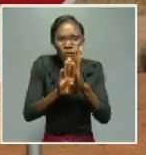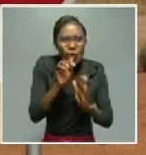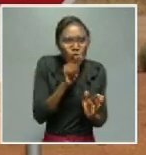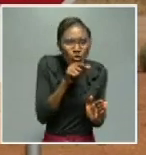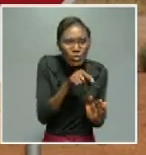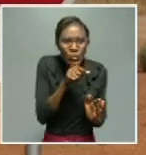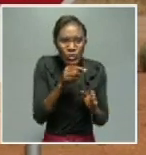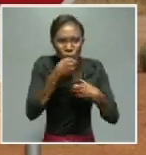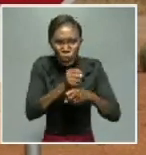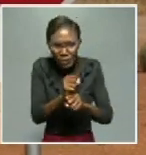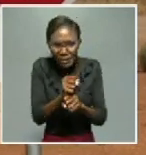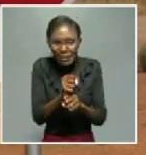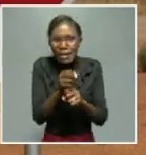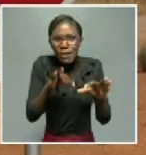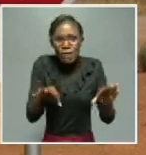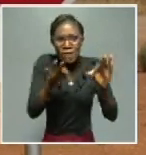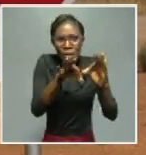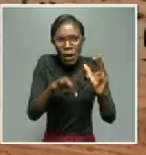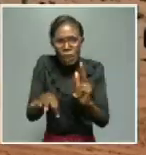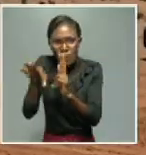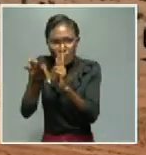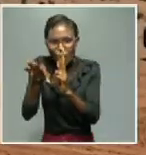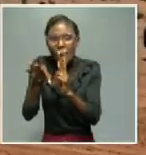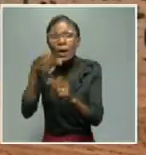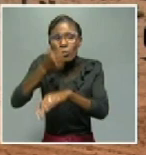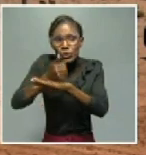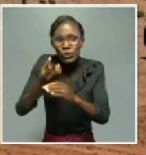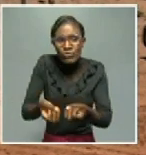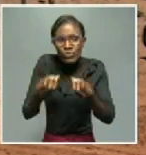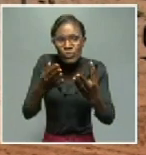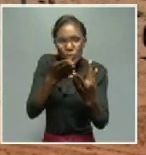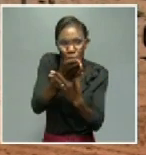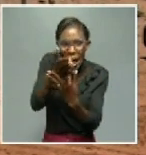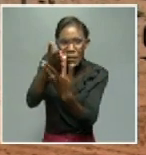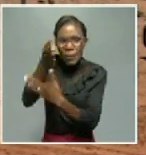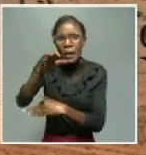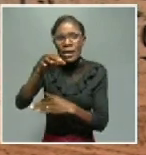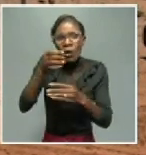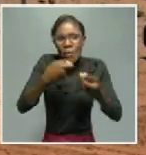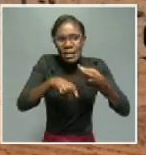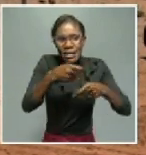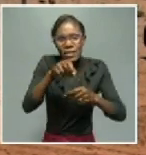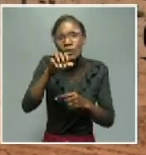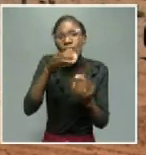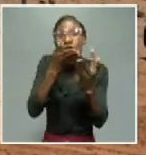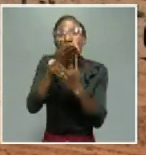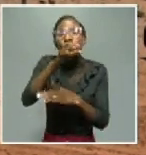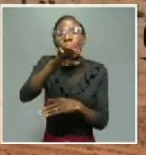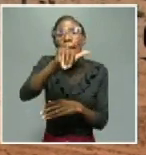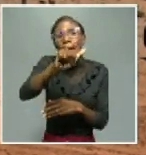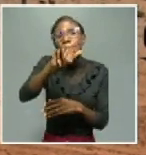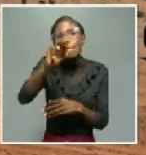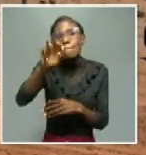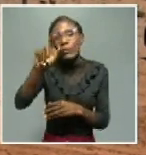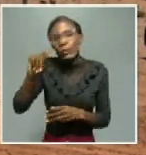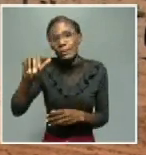are given an opportunity to access market through AMTA. You might be aware that we also had undertaken and prioritized